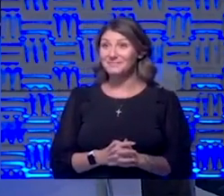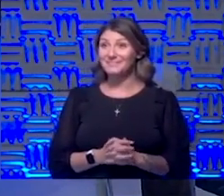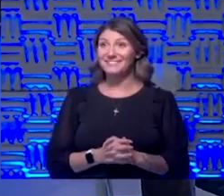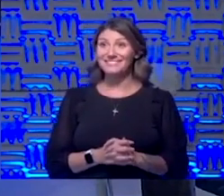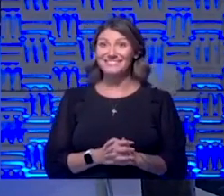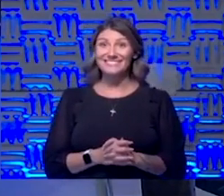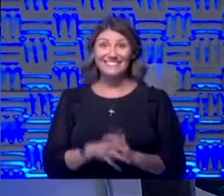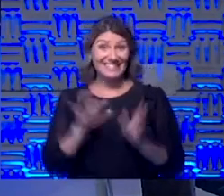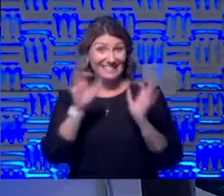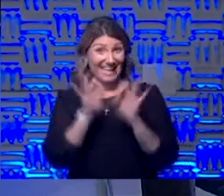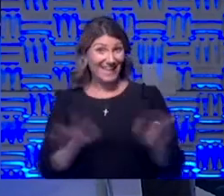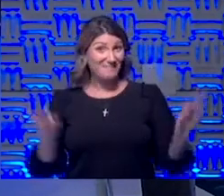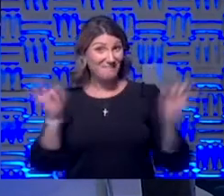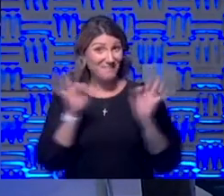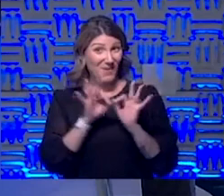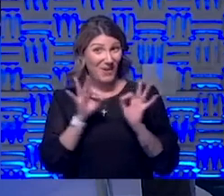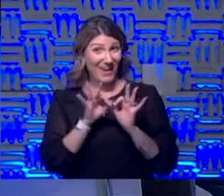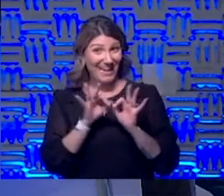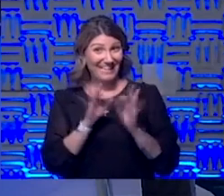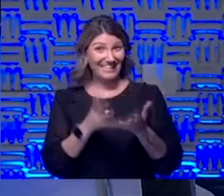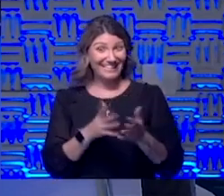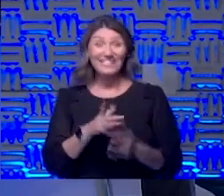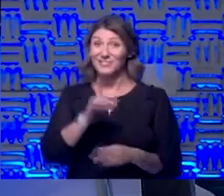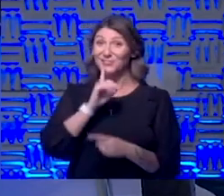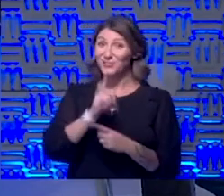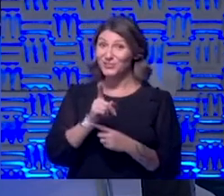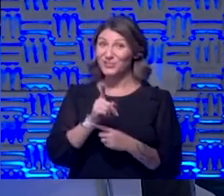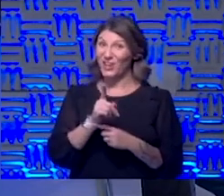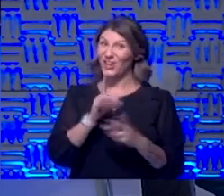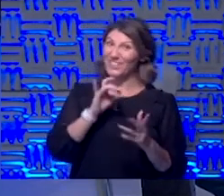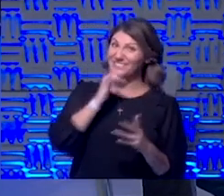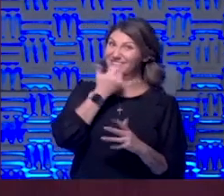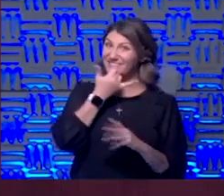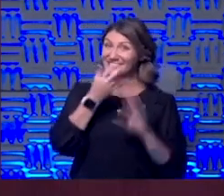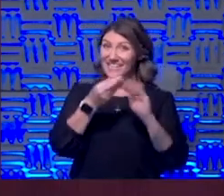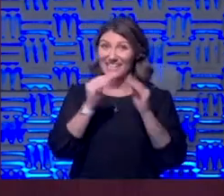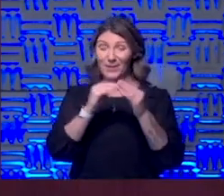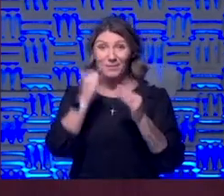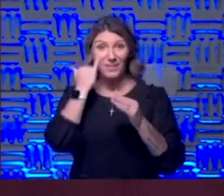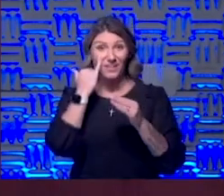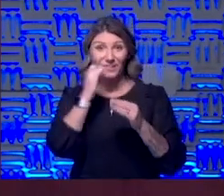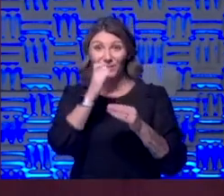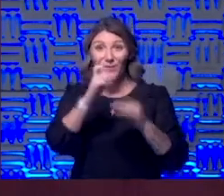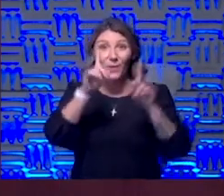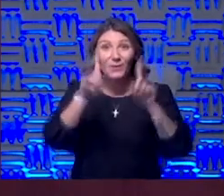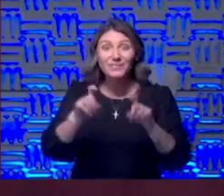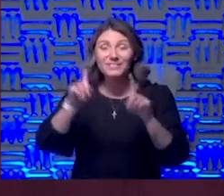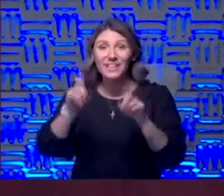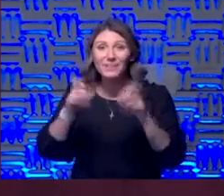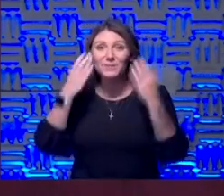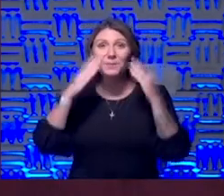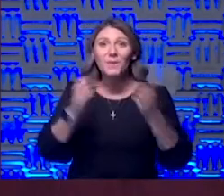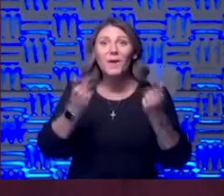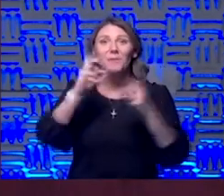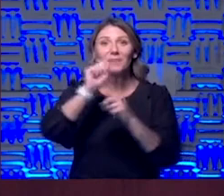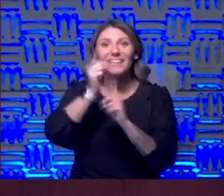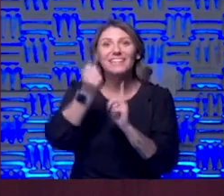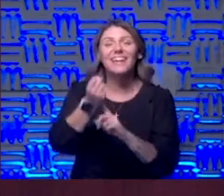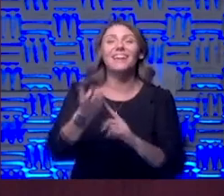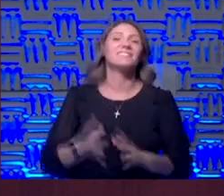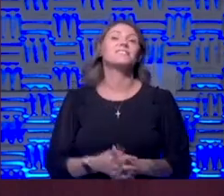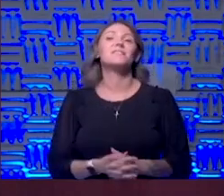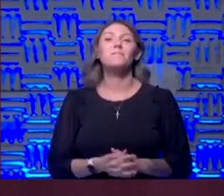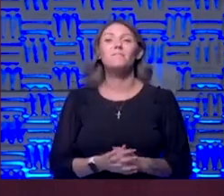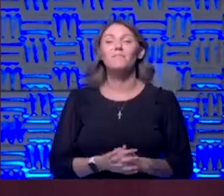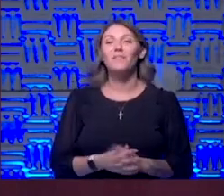is that important excuse the numbers sure it skews the numbers if you don't test you don't know what the cases are and and